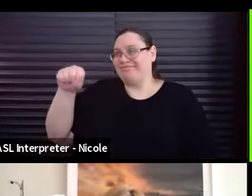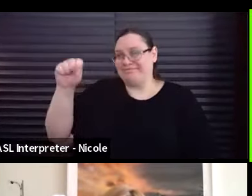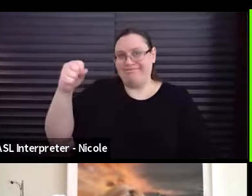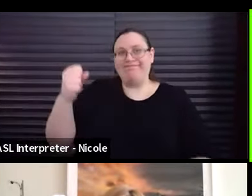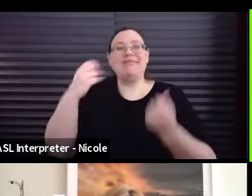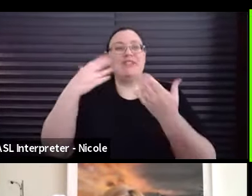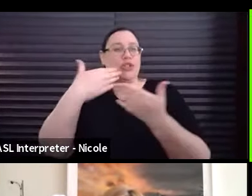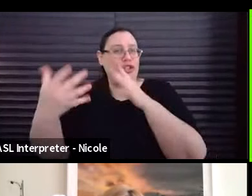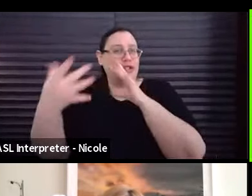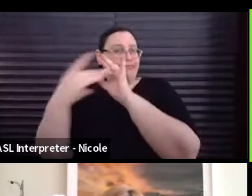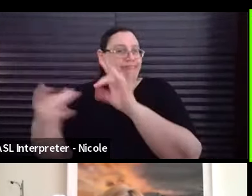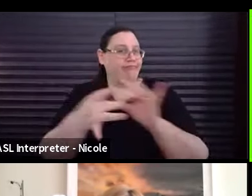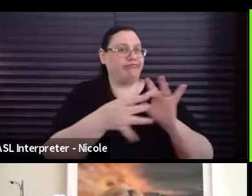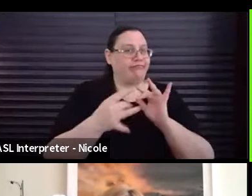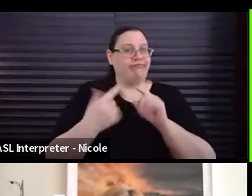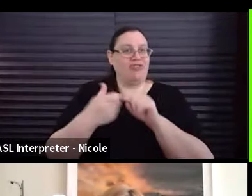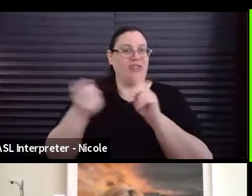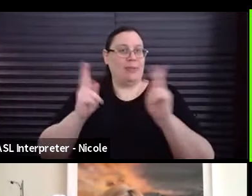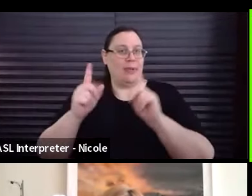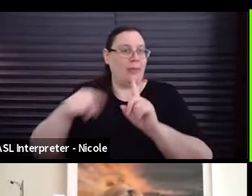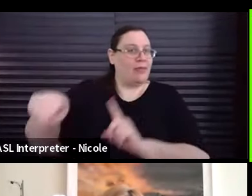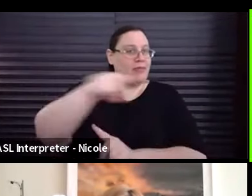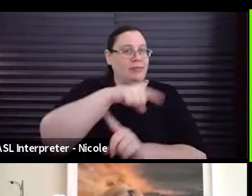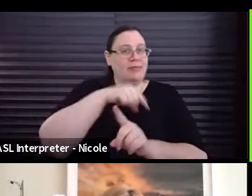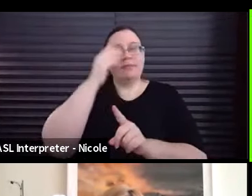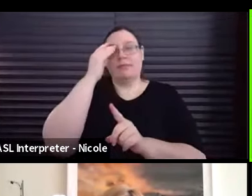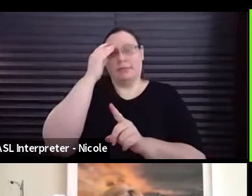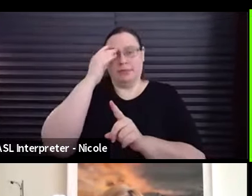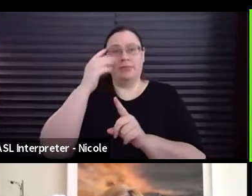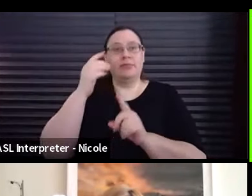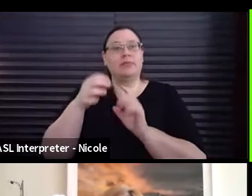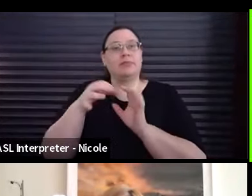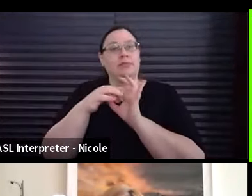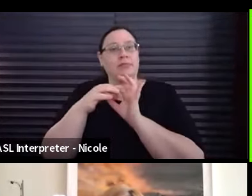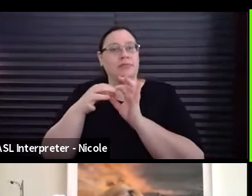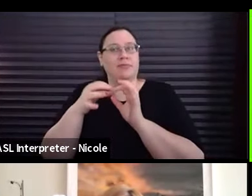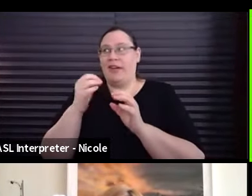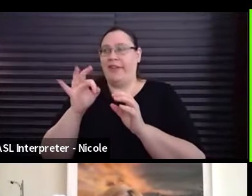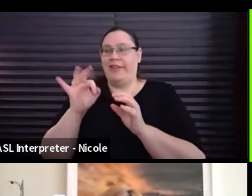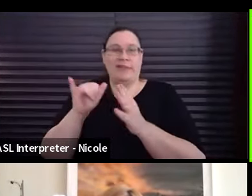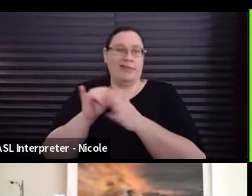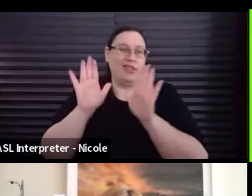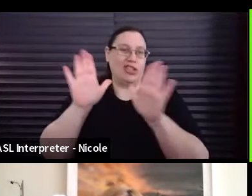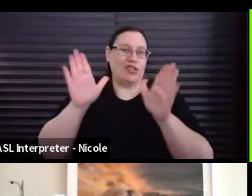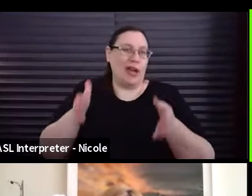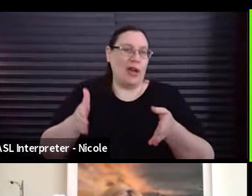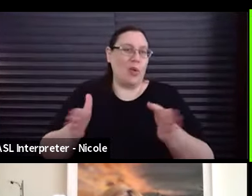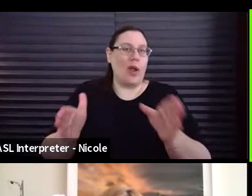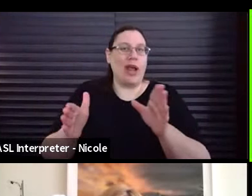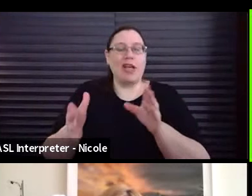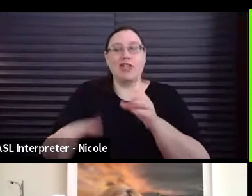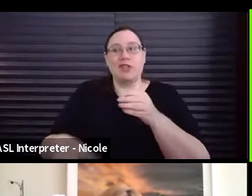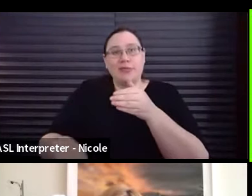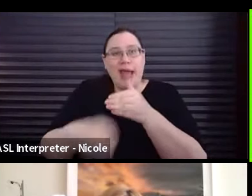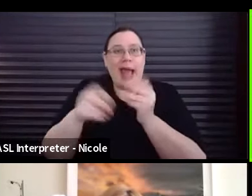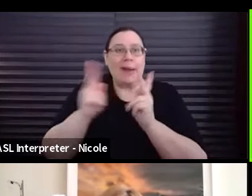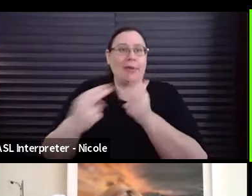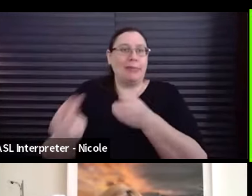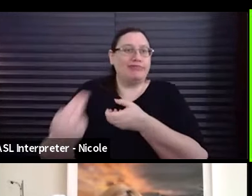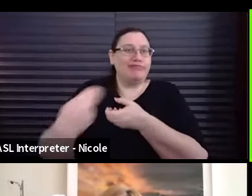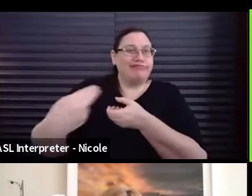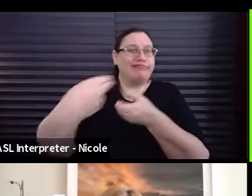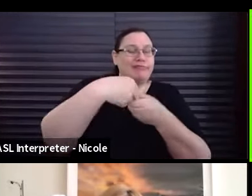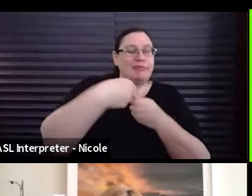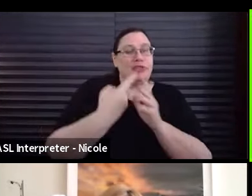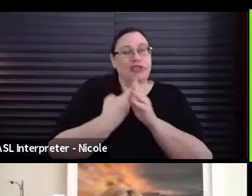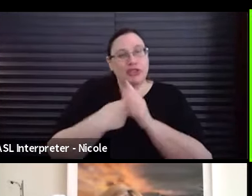commentary coming from folks, uh, in and around this just being a great way to onboard people into starting to